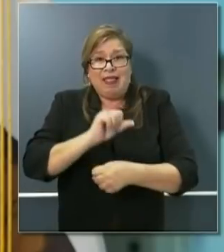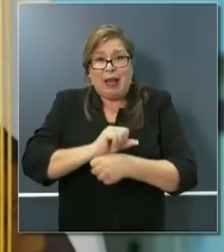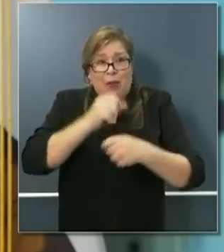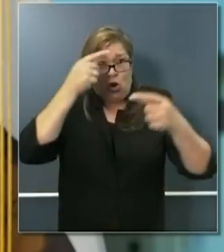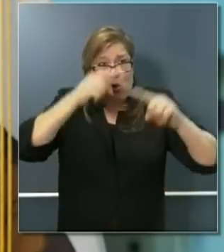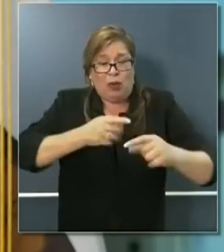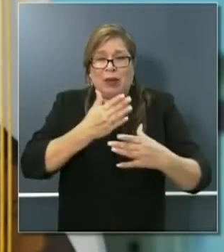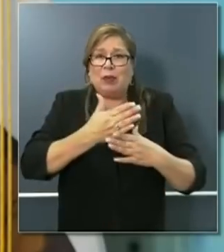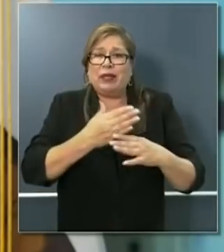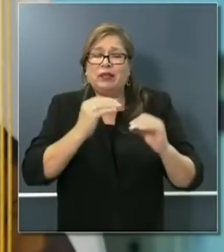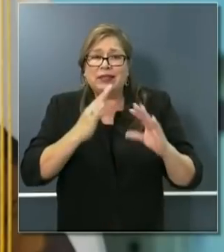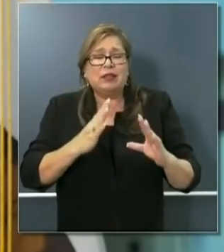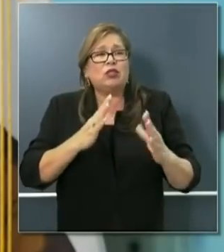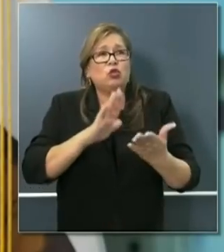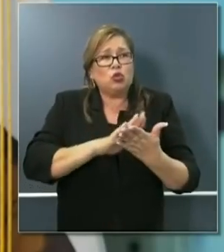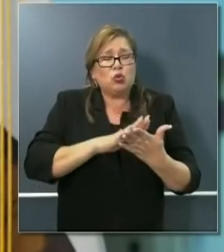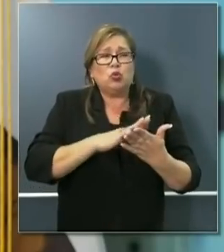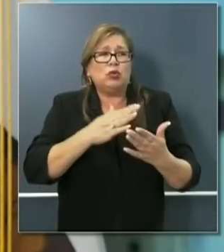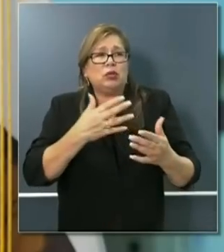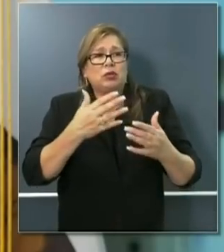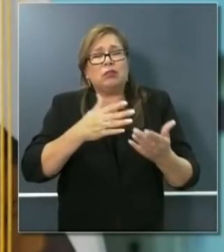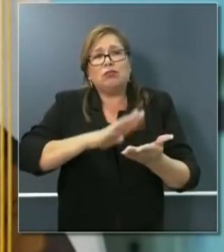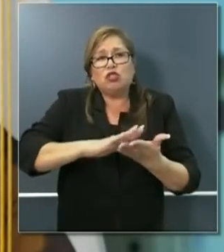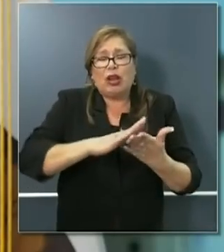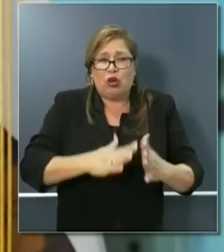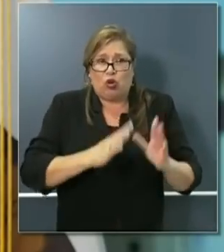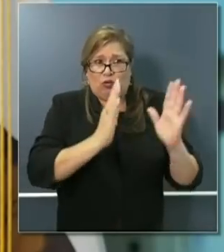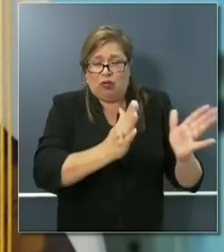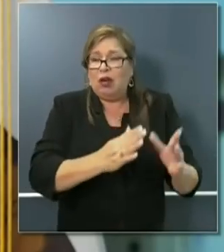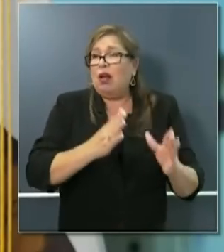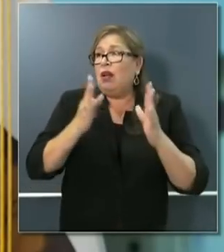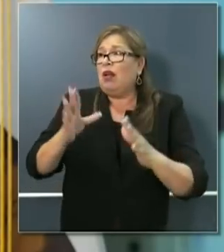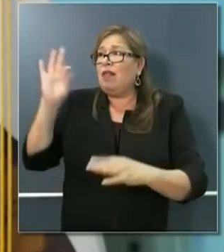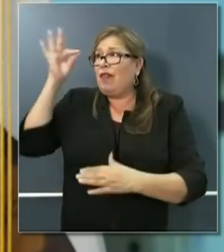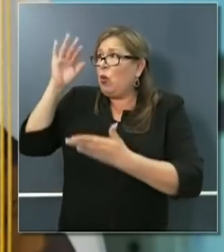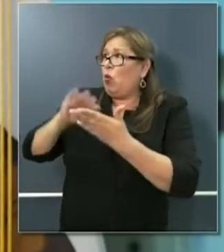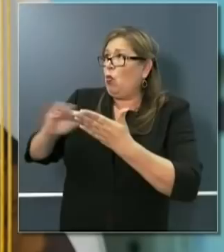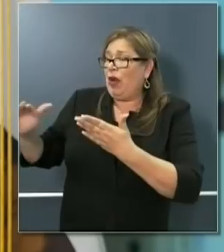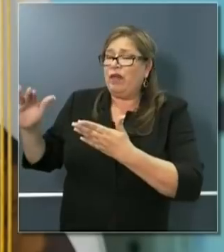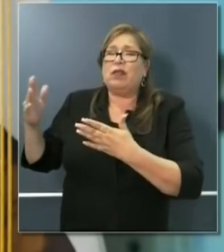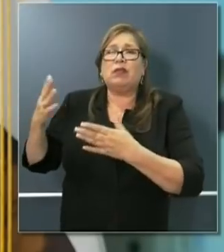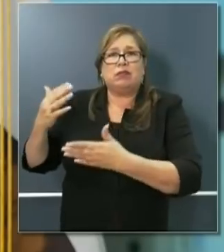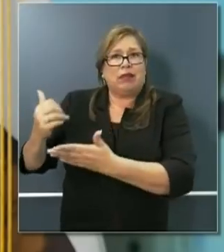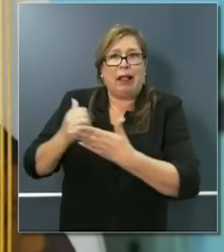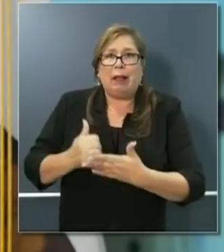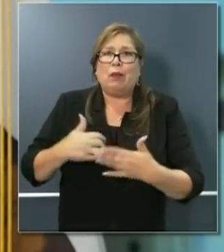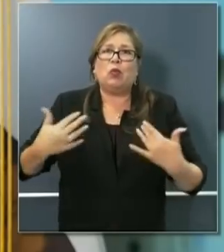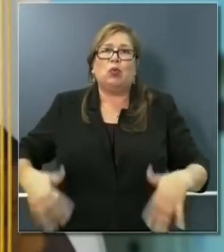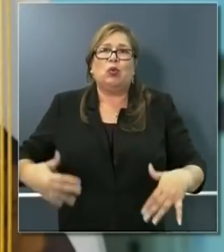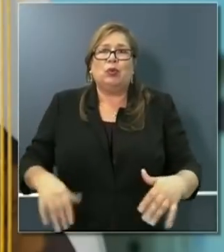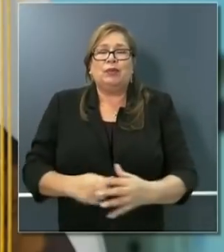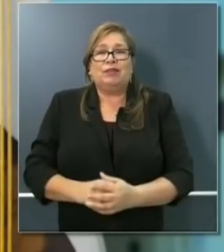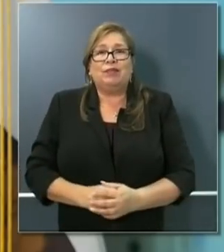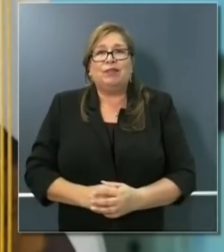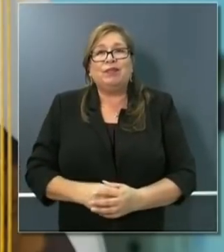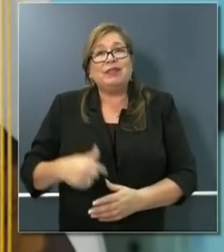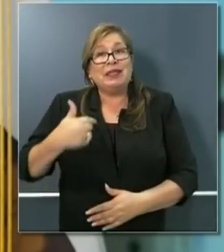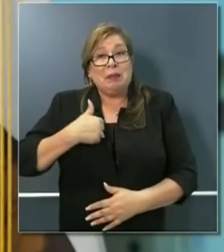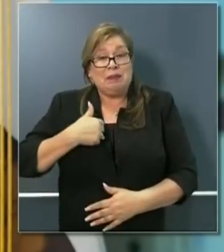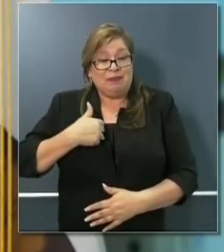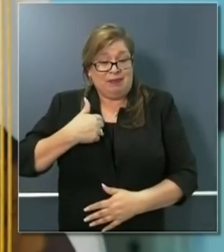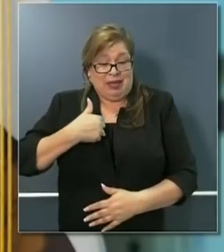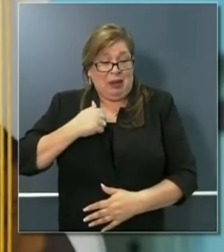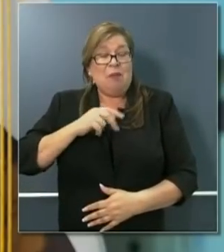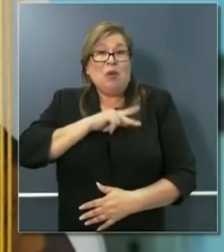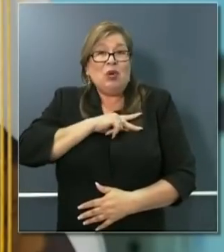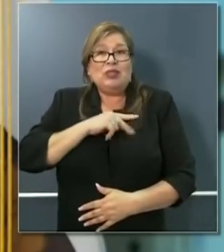the expectation that schools will close. I just want to end by making one personal point, and that is as a parent of four, the